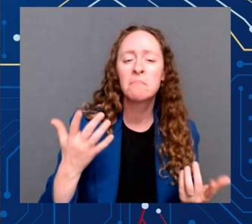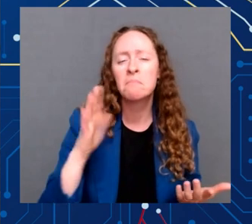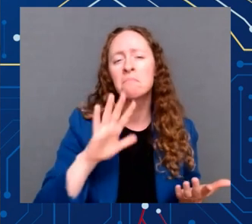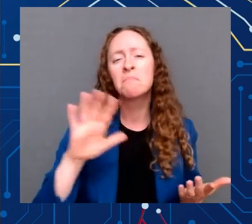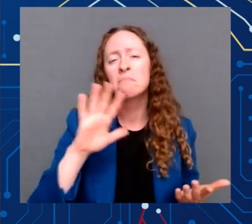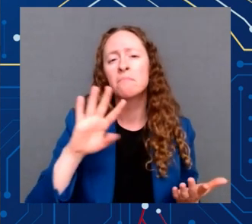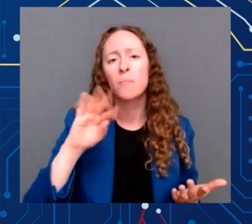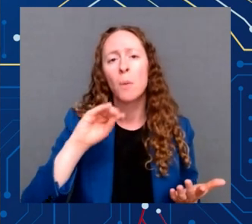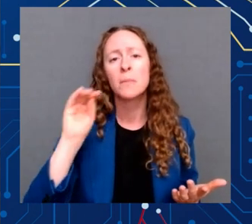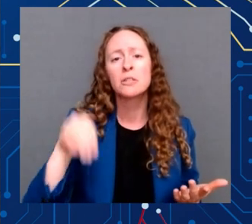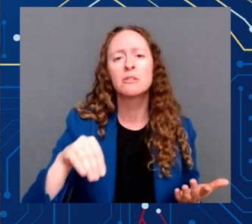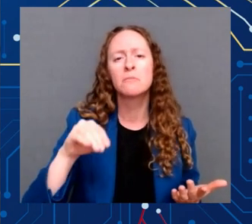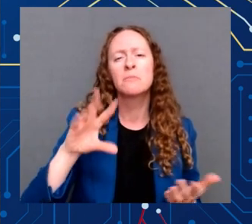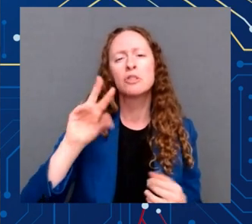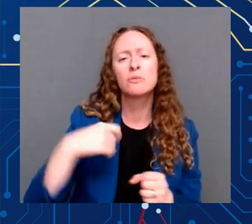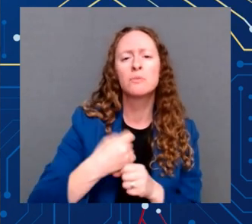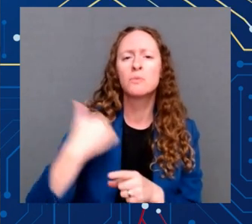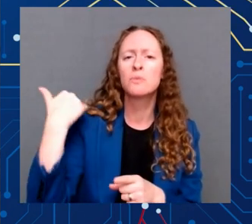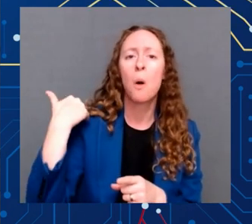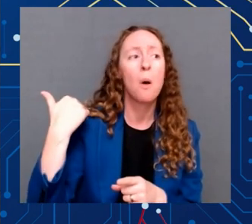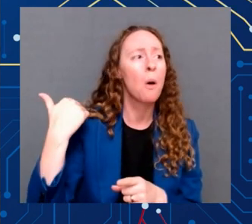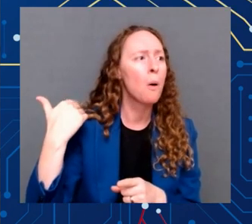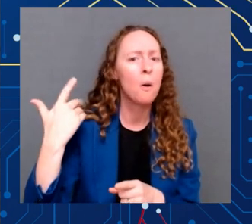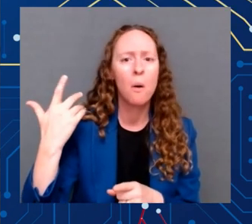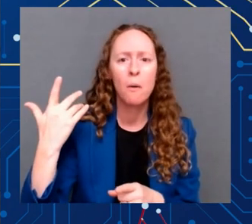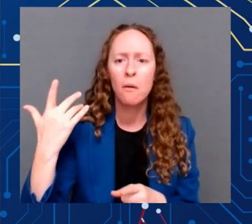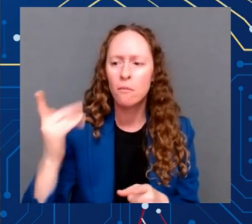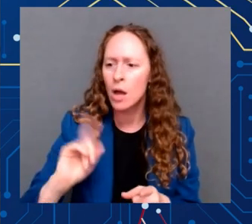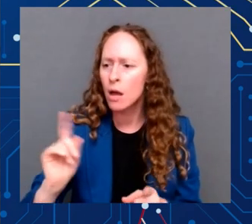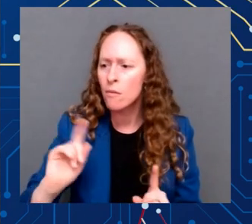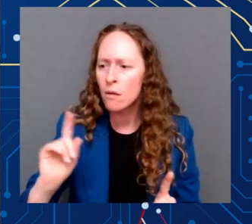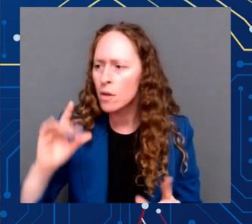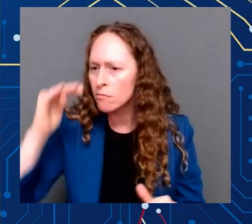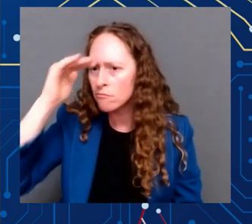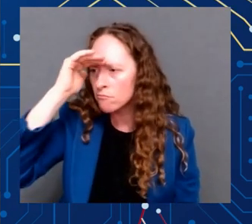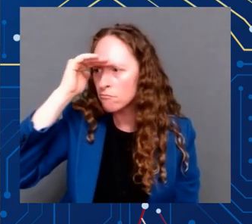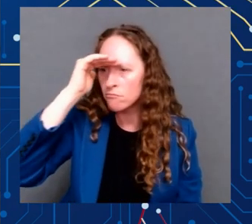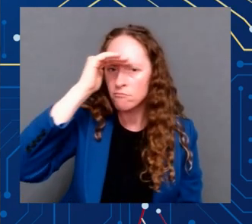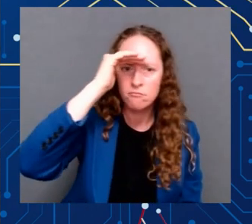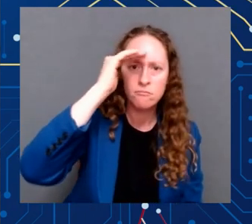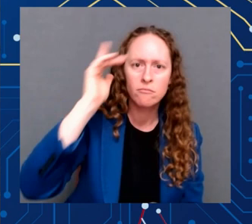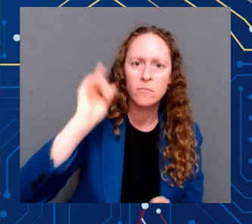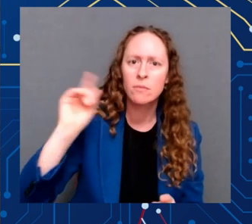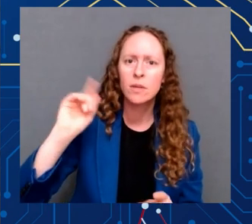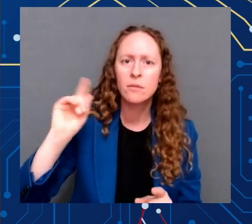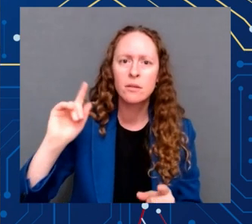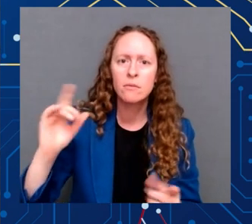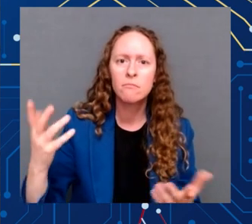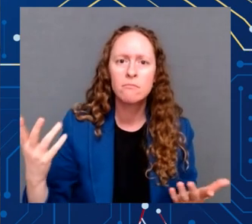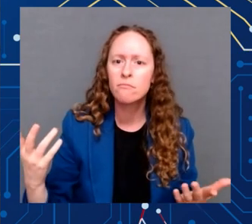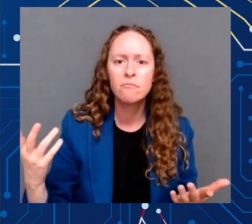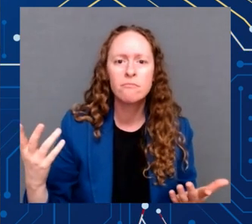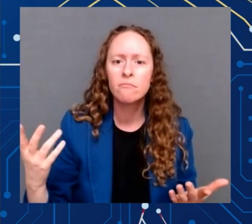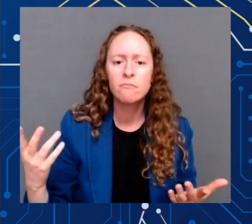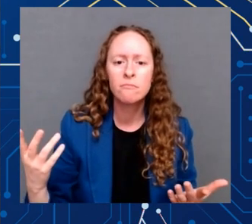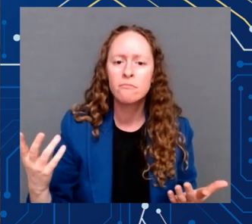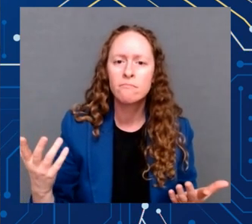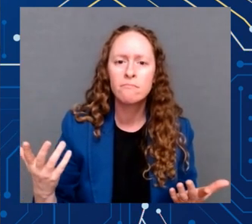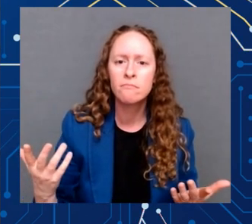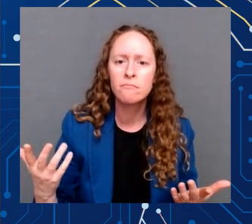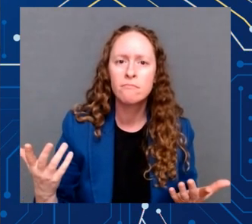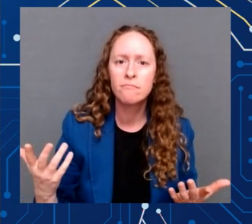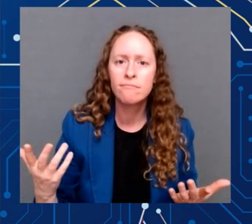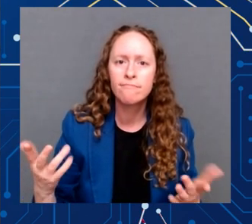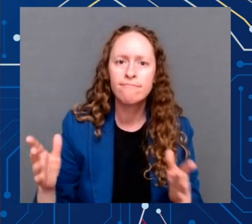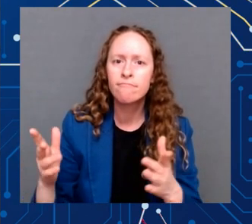American manufacturing, the backbone of our economy, was hollowed out. We let semiconductor manufacturing